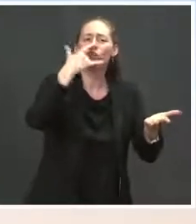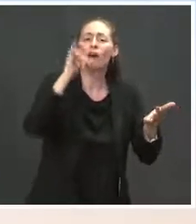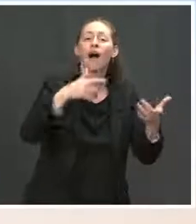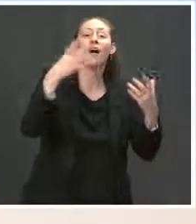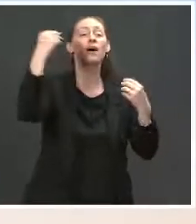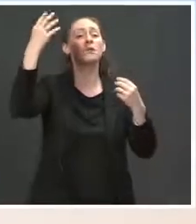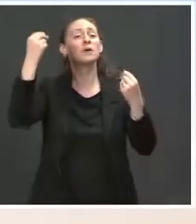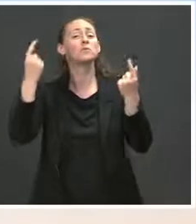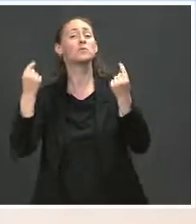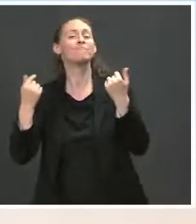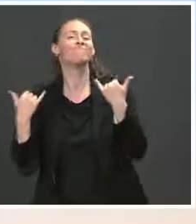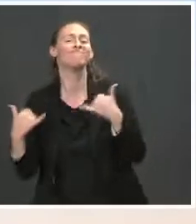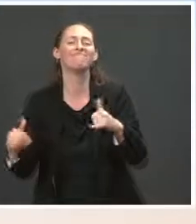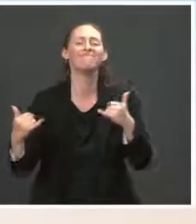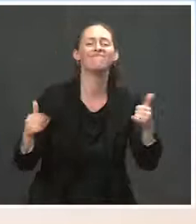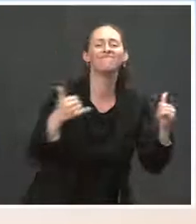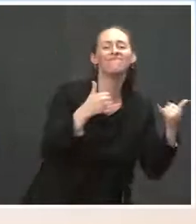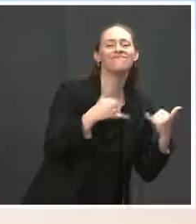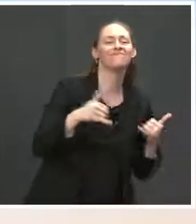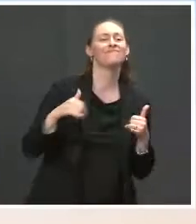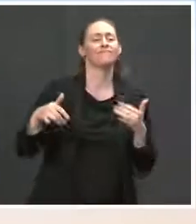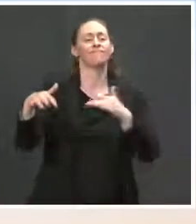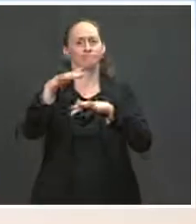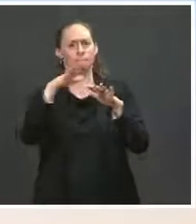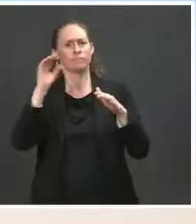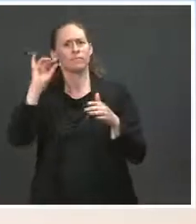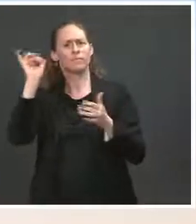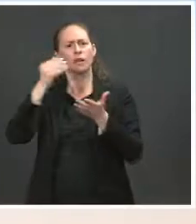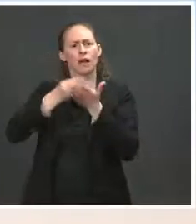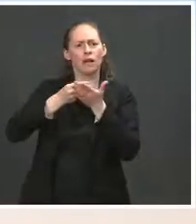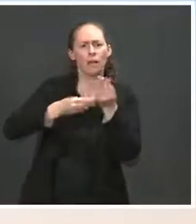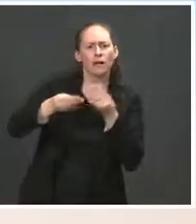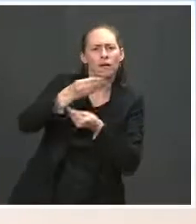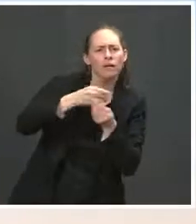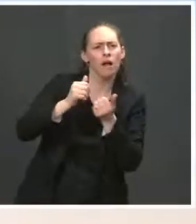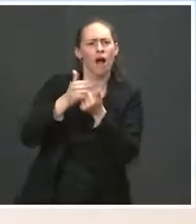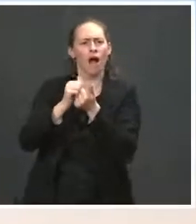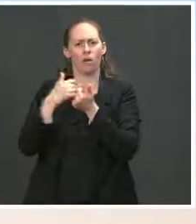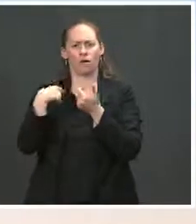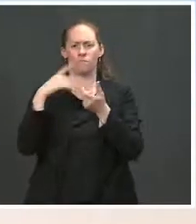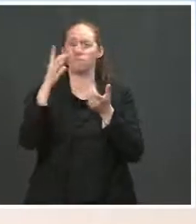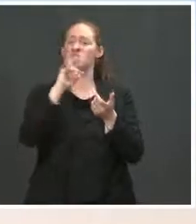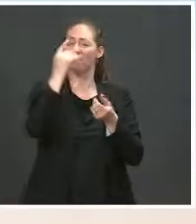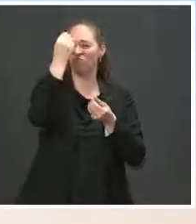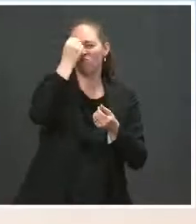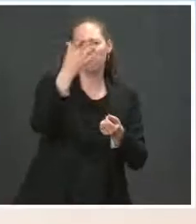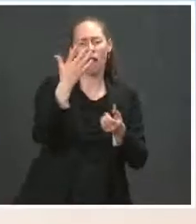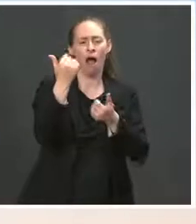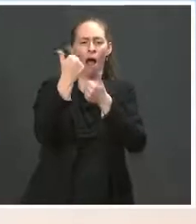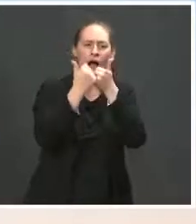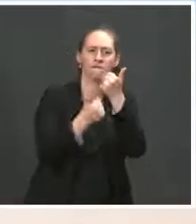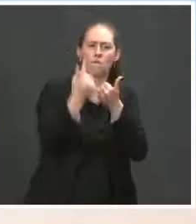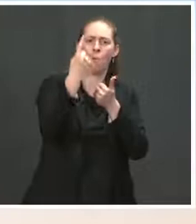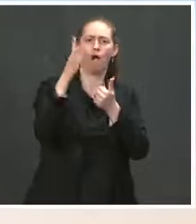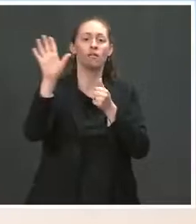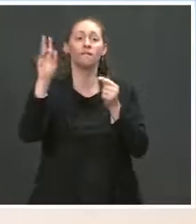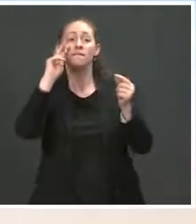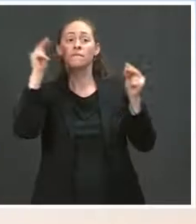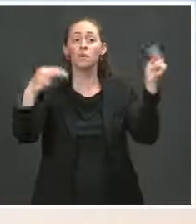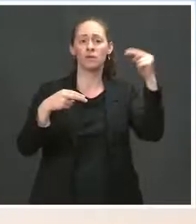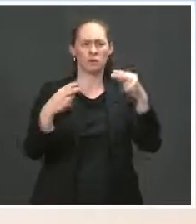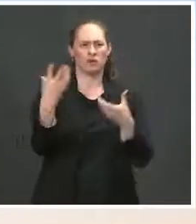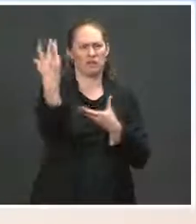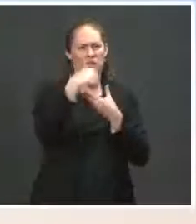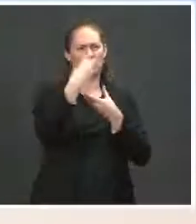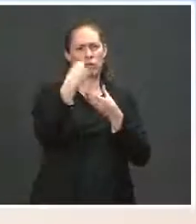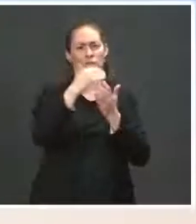folks. And so we're- we want to make sure that we include every voice. And- and that's the report that will go to the President, and he'll decide. The Could